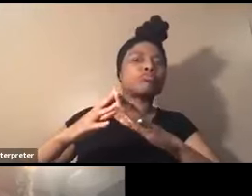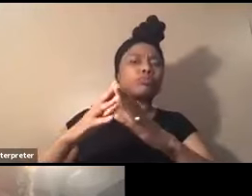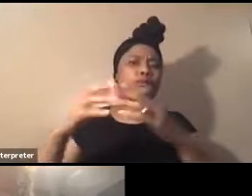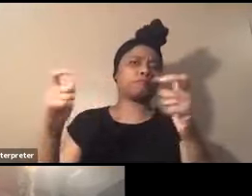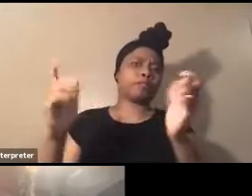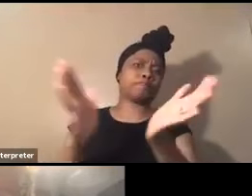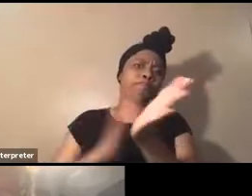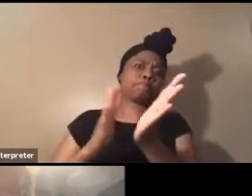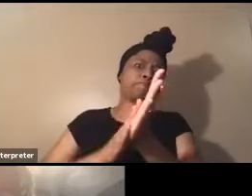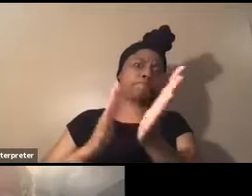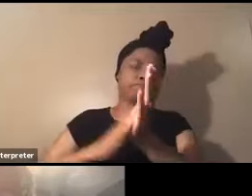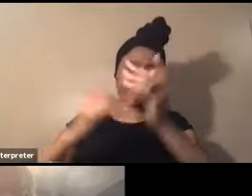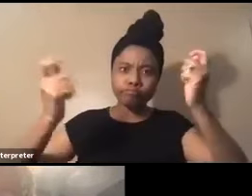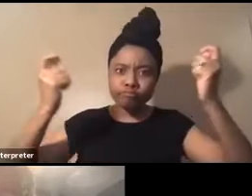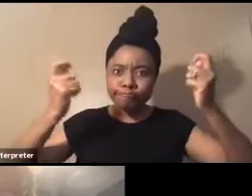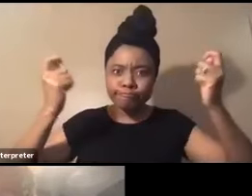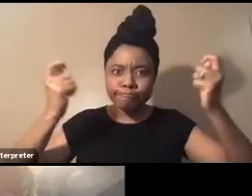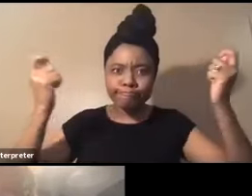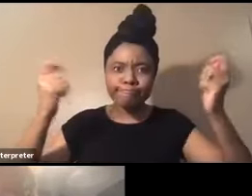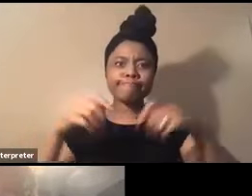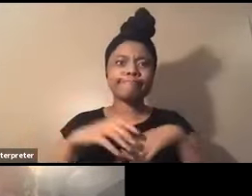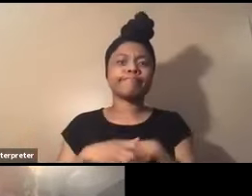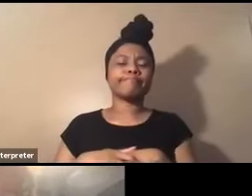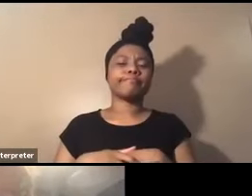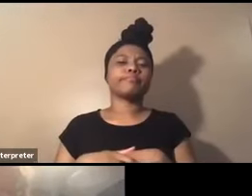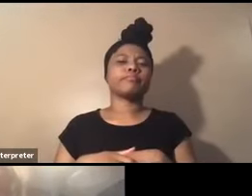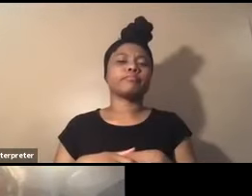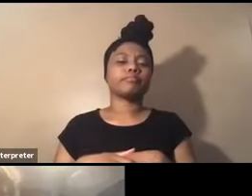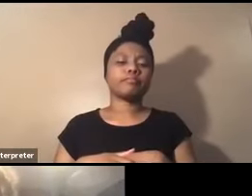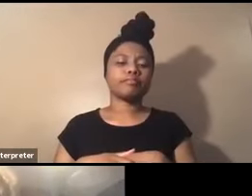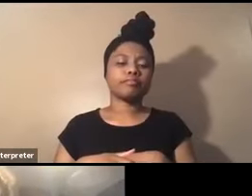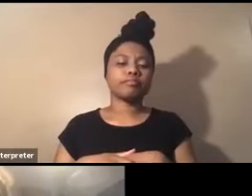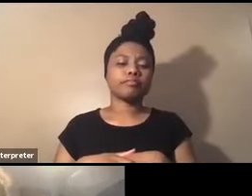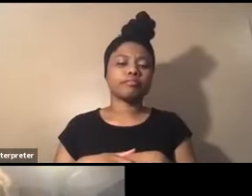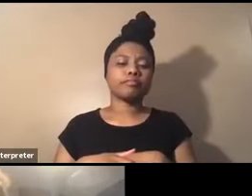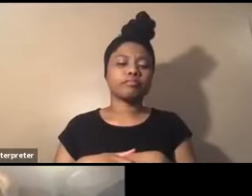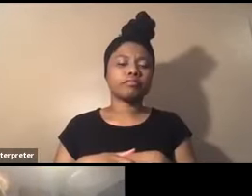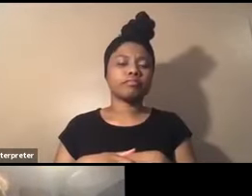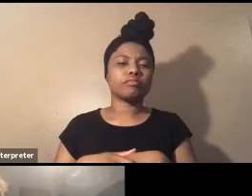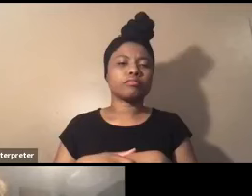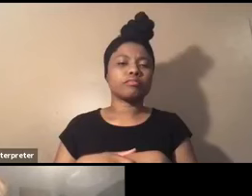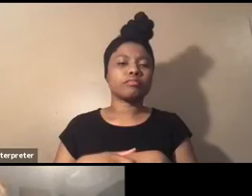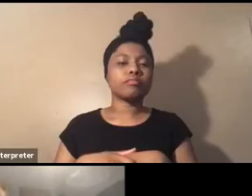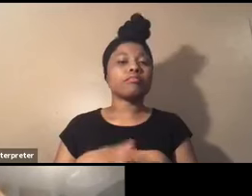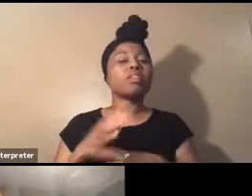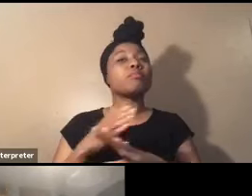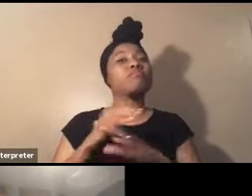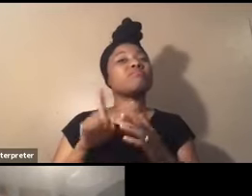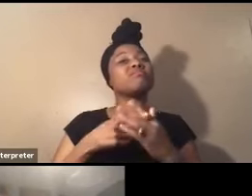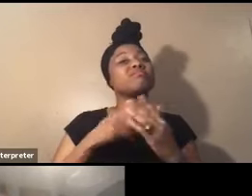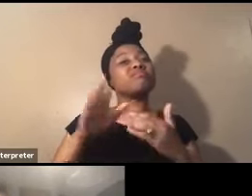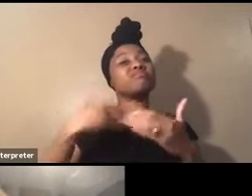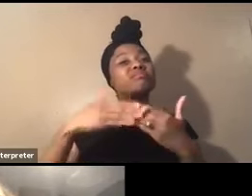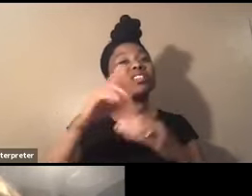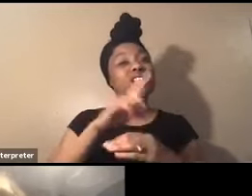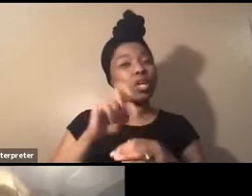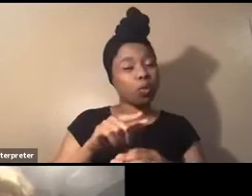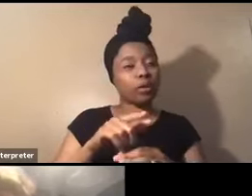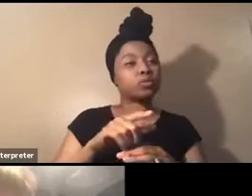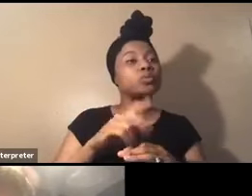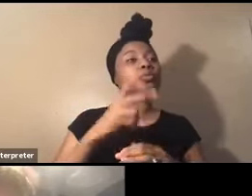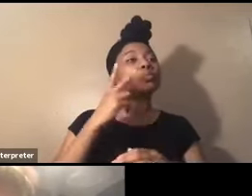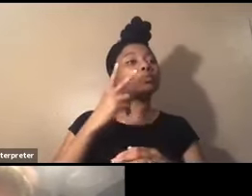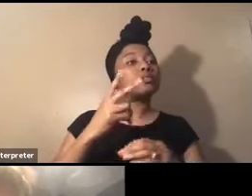as well. It should be, um, what are some tangible ways? And before I get into this next question, I want to preface to say that we see